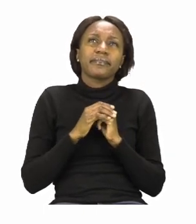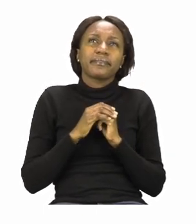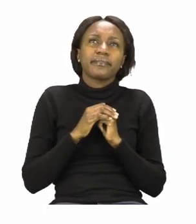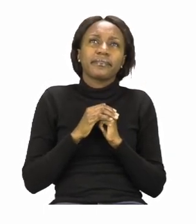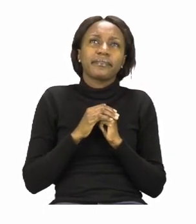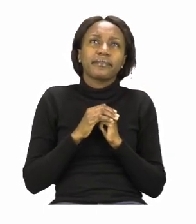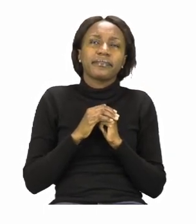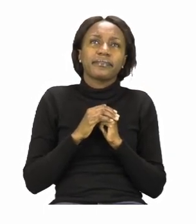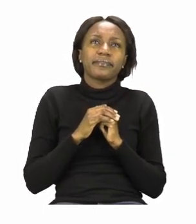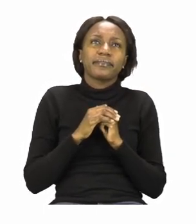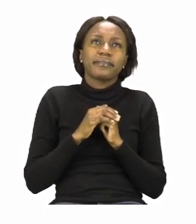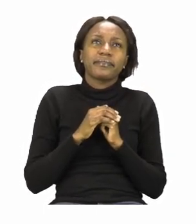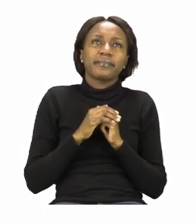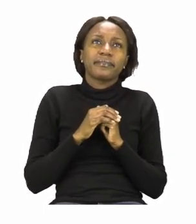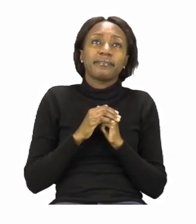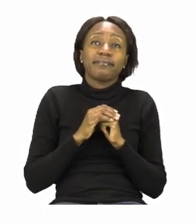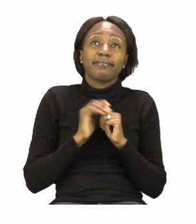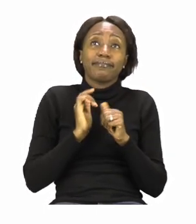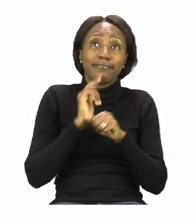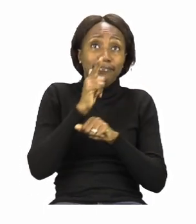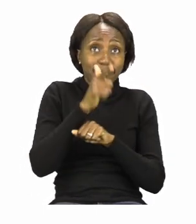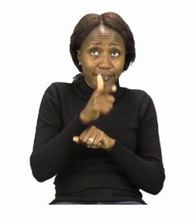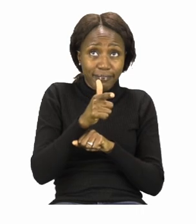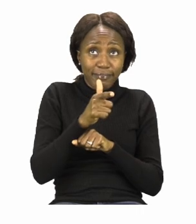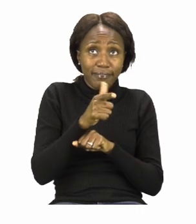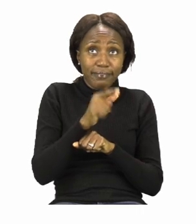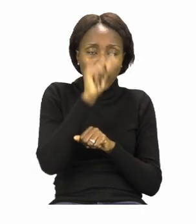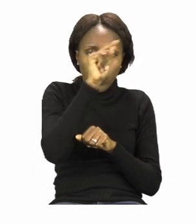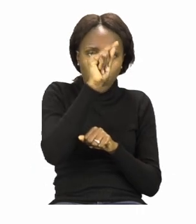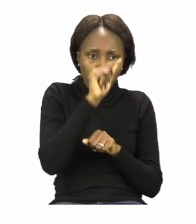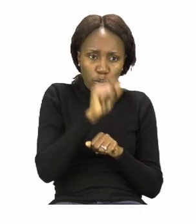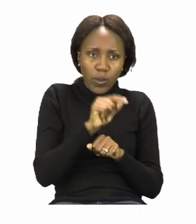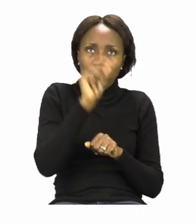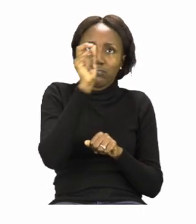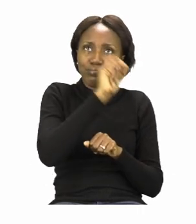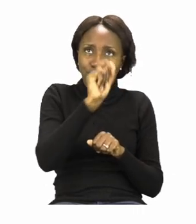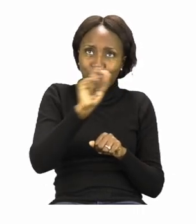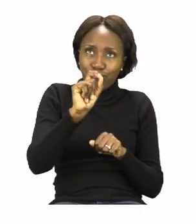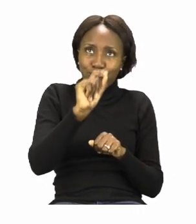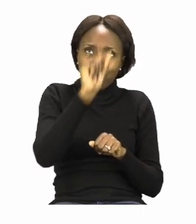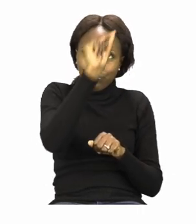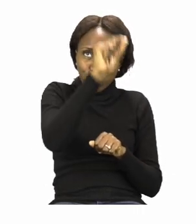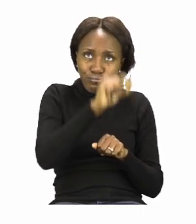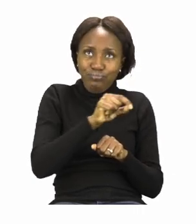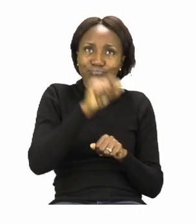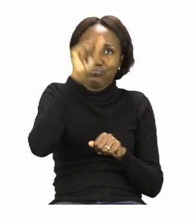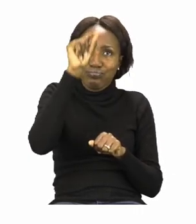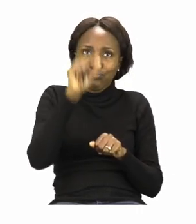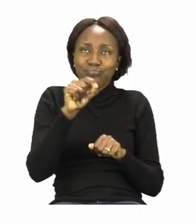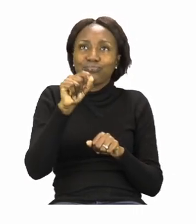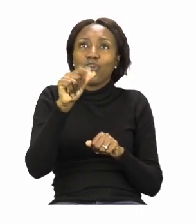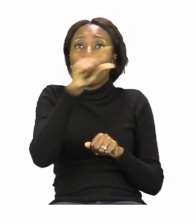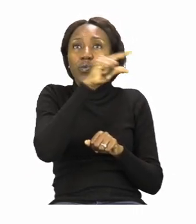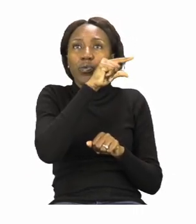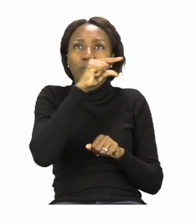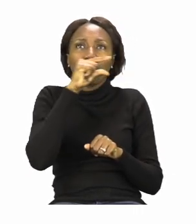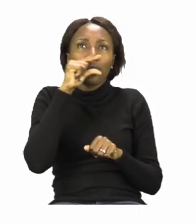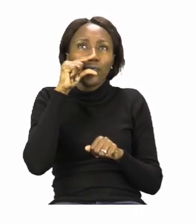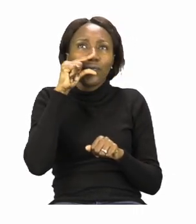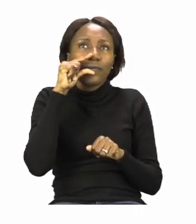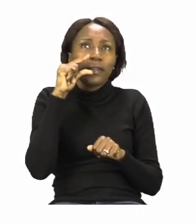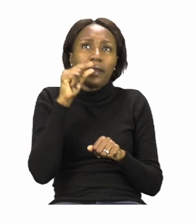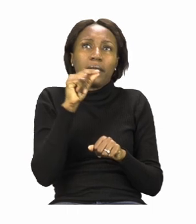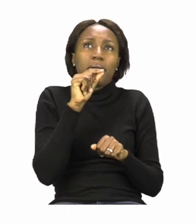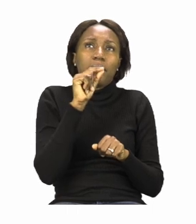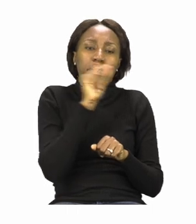Then, you are going to trace and write the number 11 as well as trace and